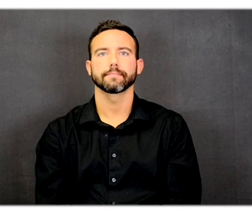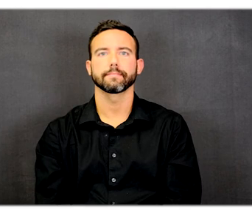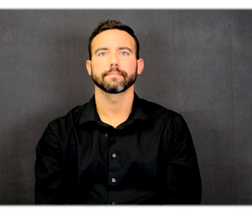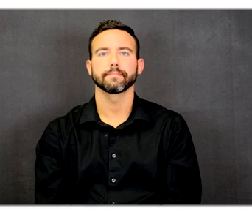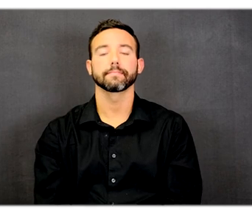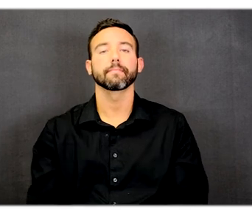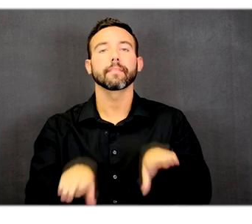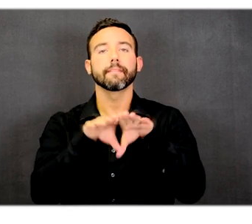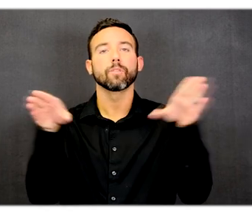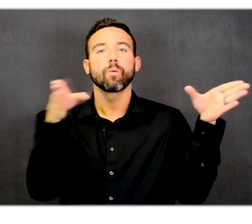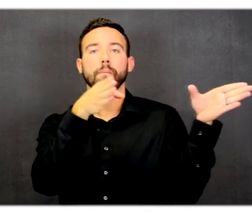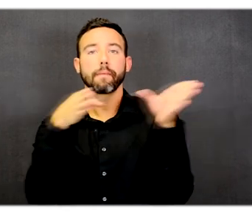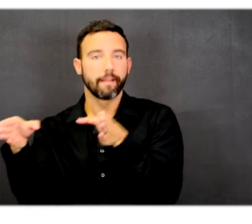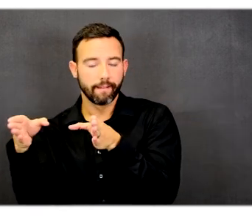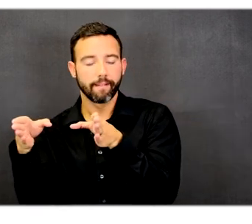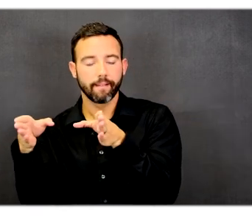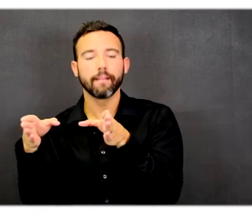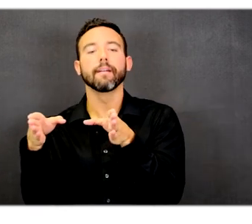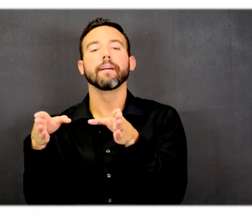Floor plan color scheme.